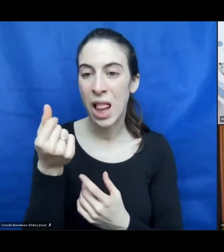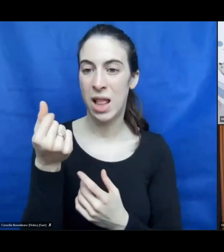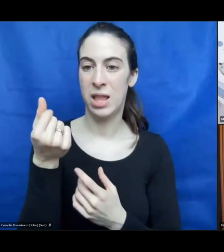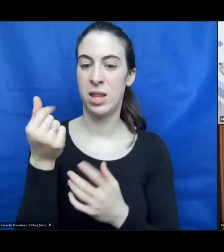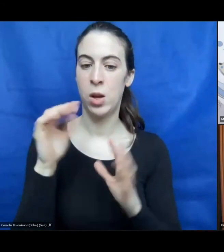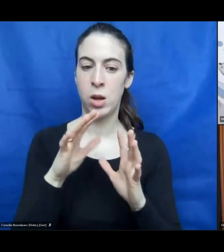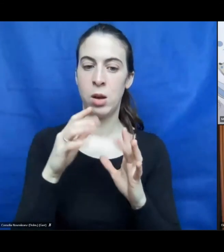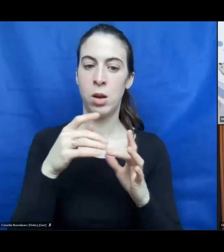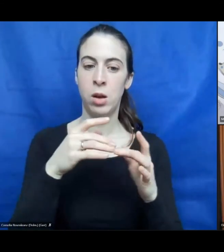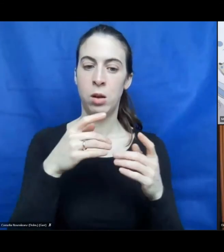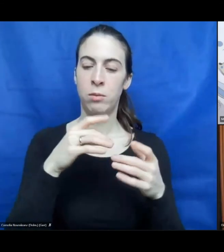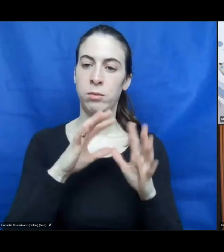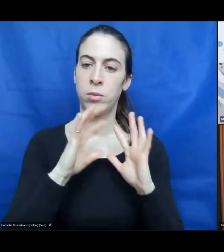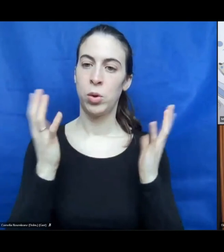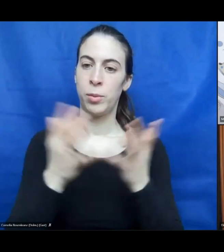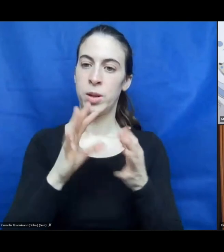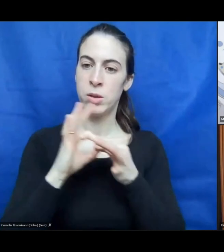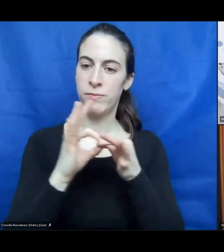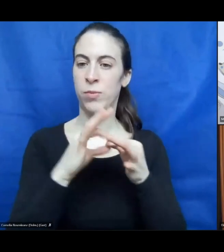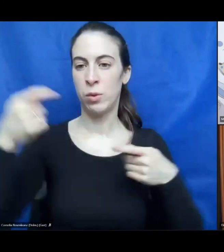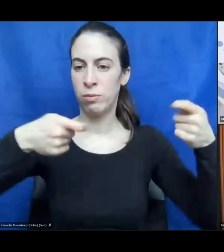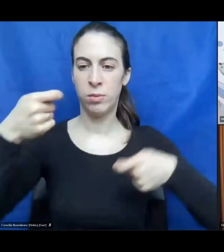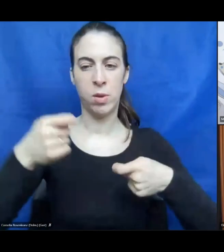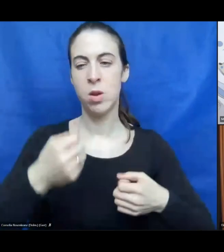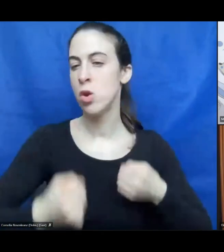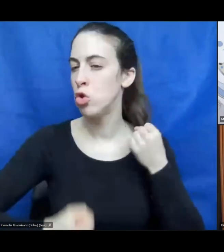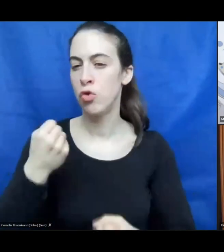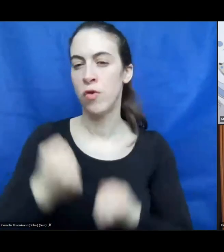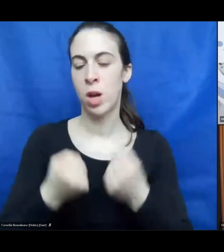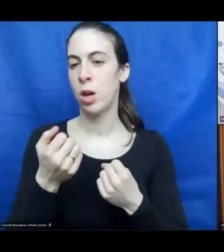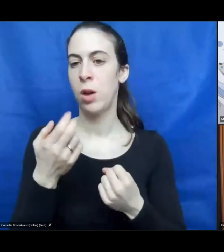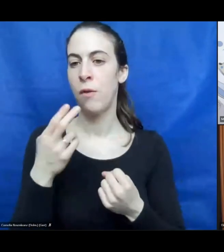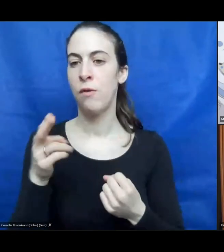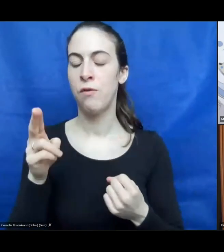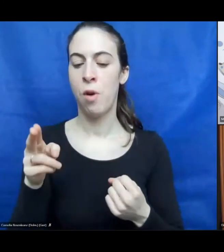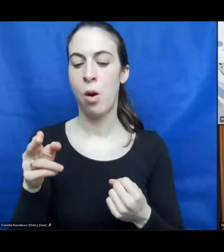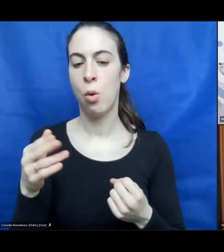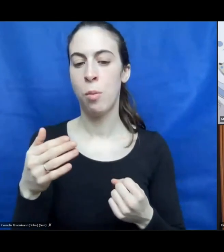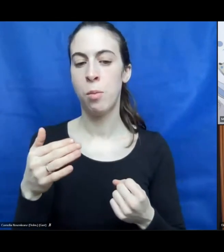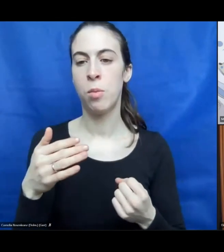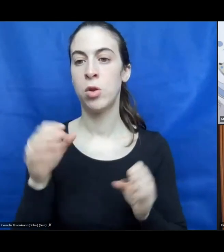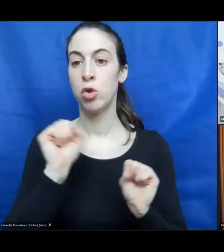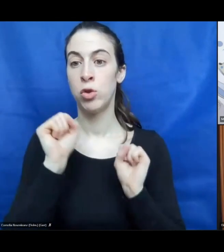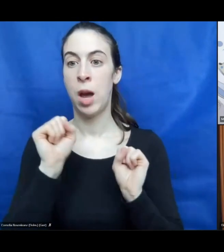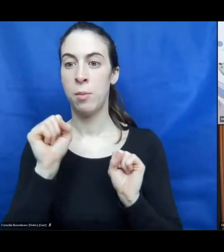global organization is very difficult, because the US is looking to the EU